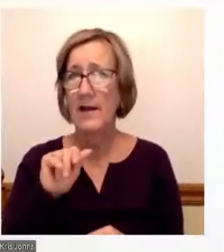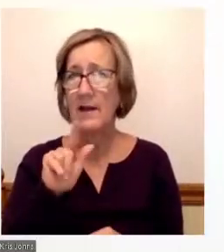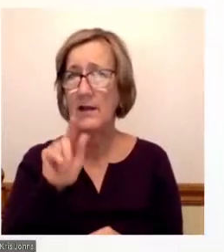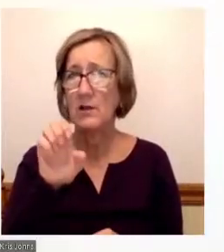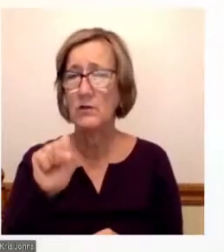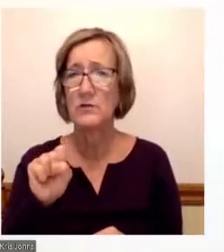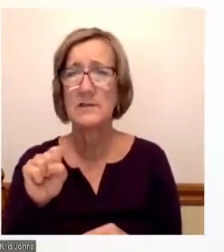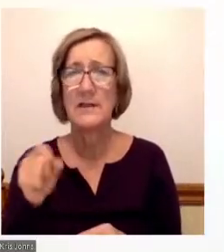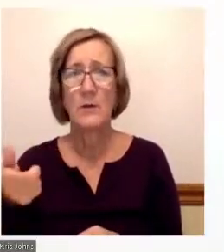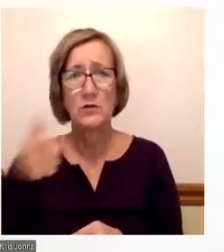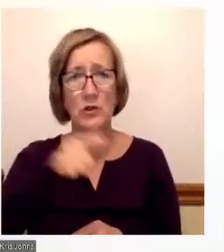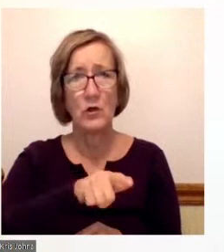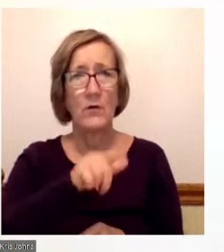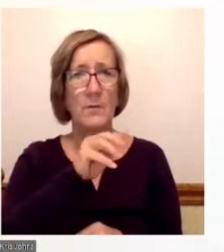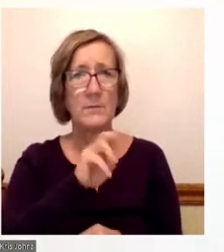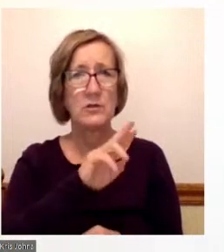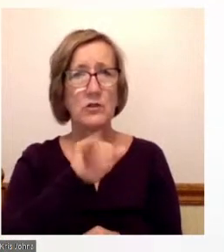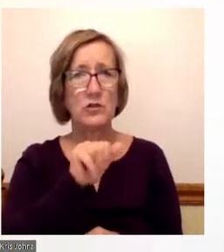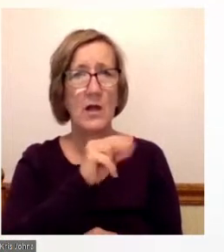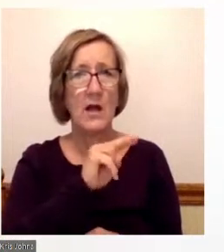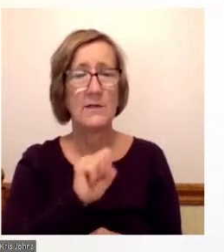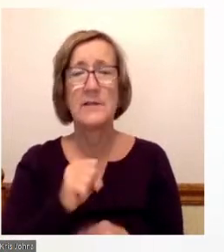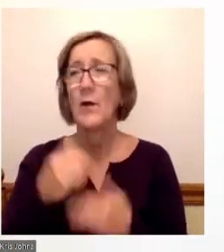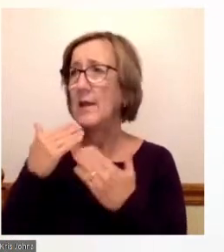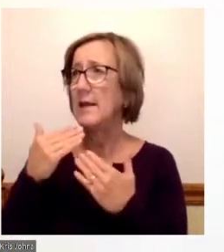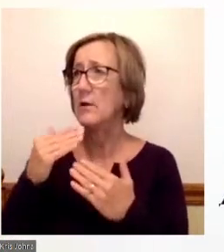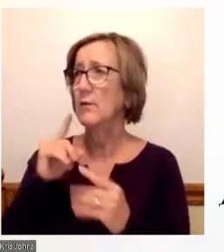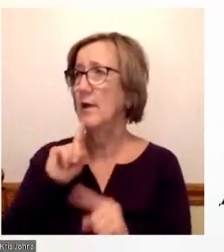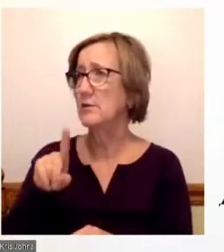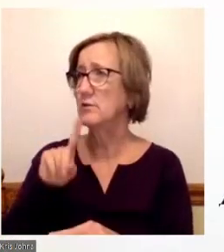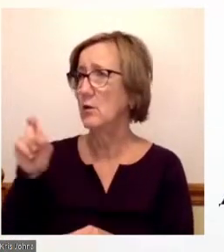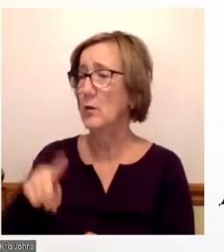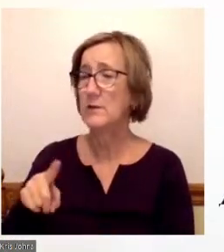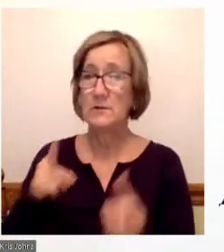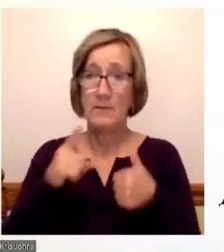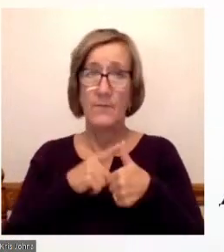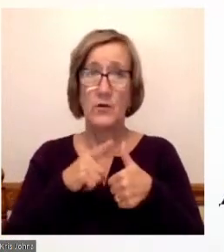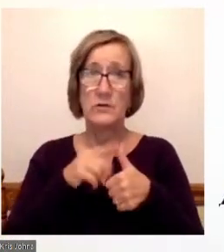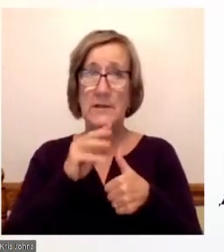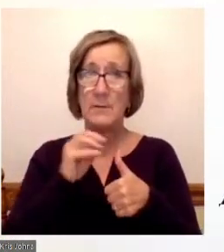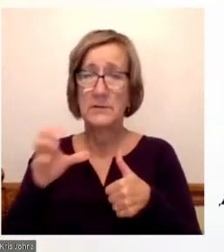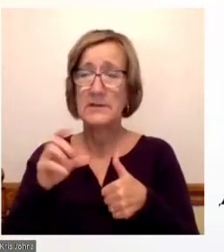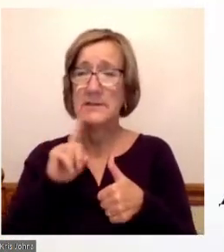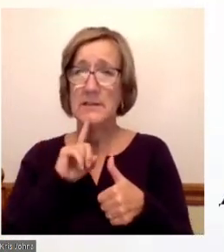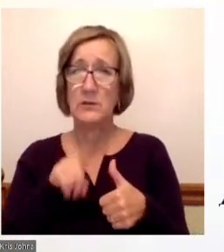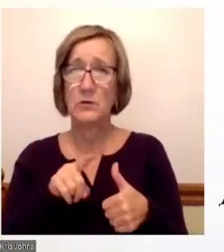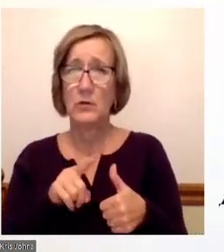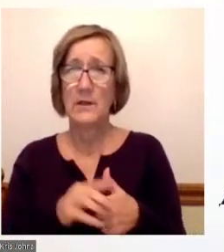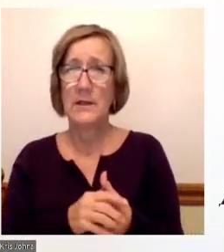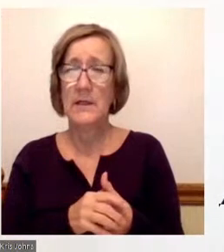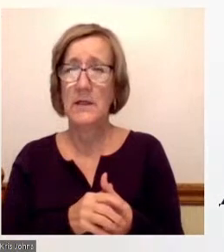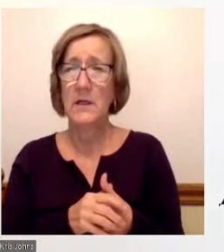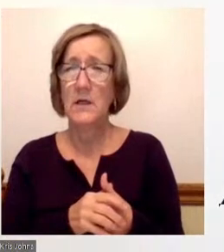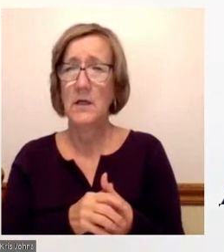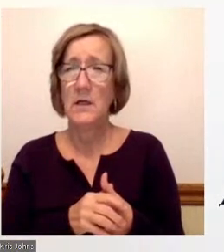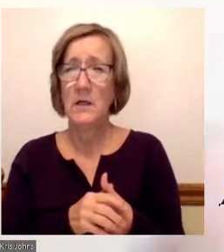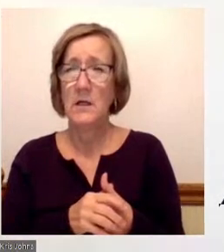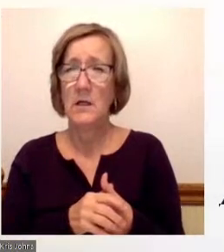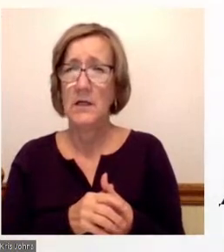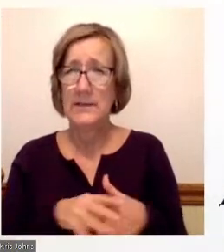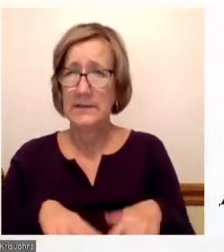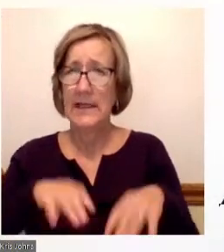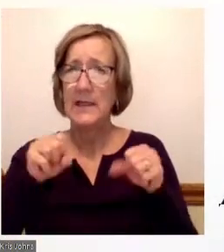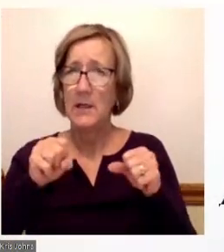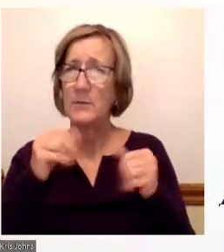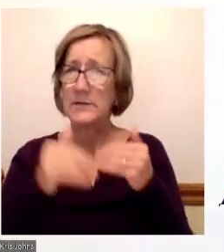Thank you very much for the opportunity to answer this question. I would like to first say, you know, MCC is taking distinct steps